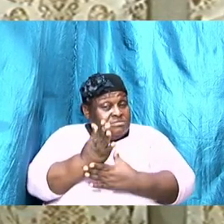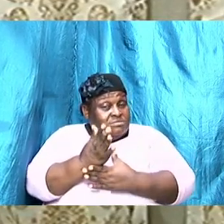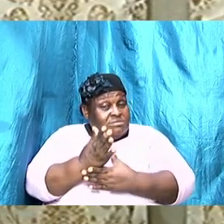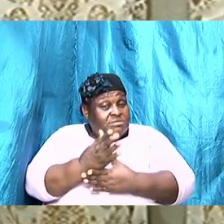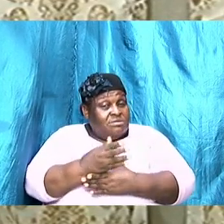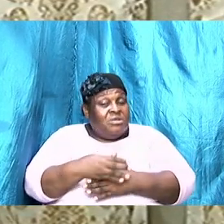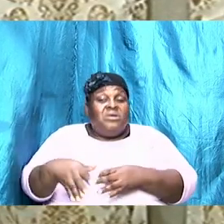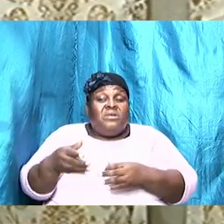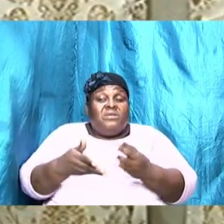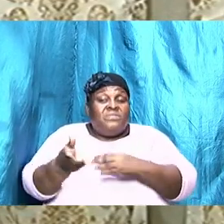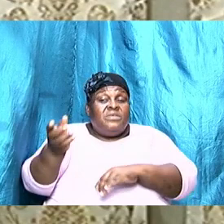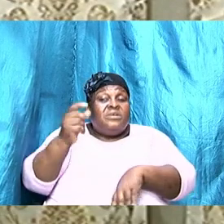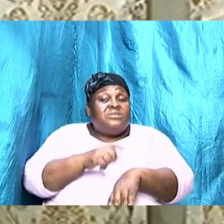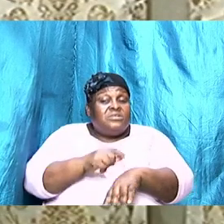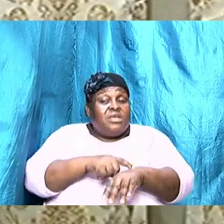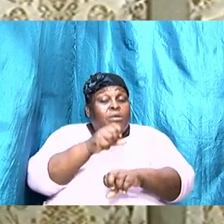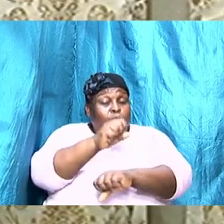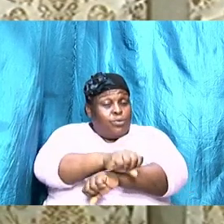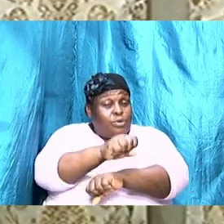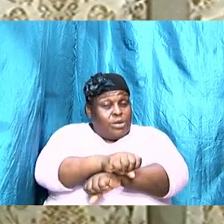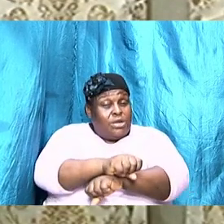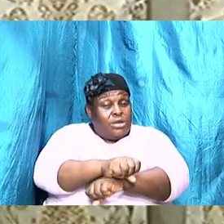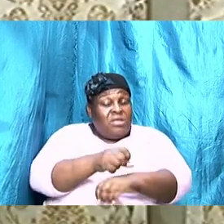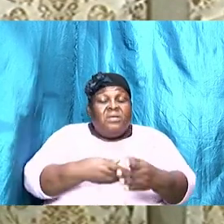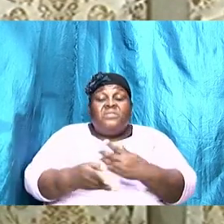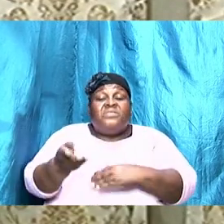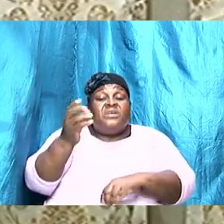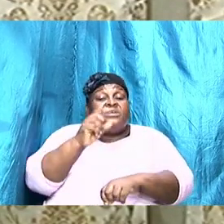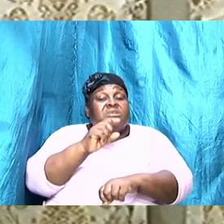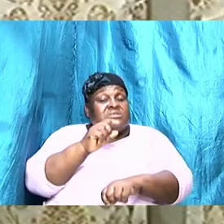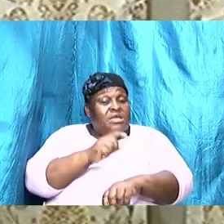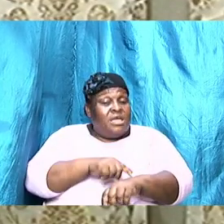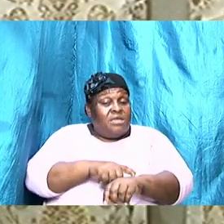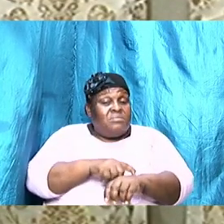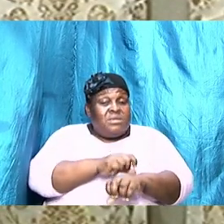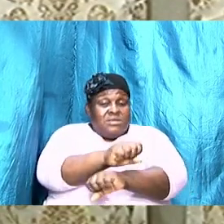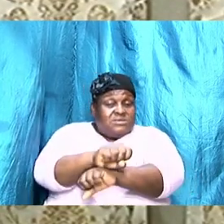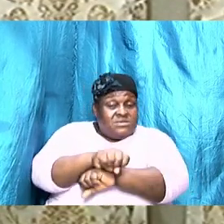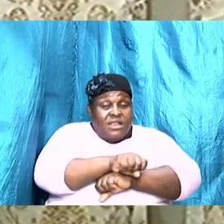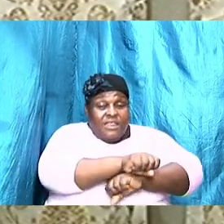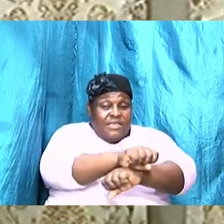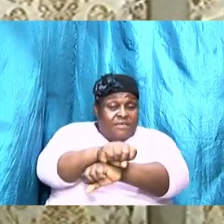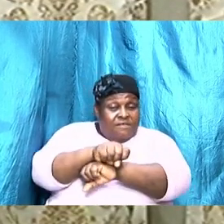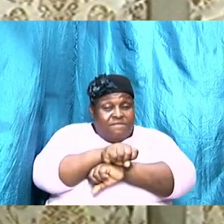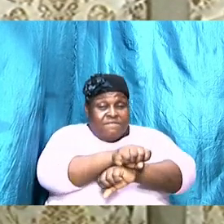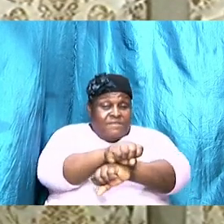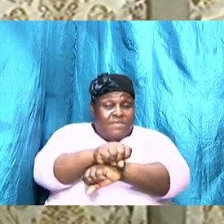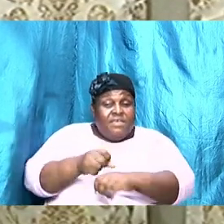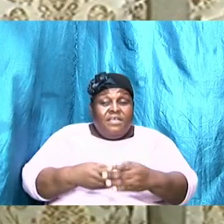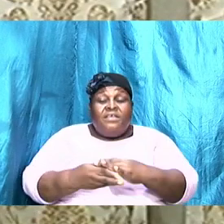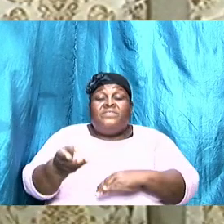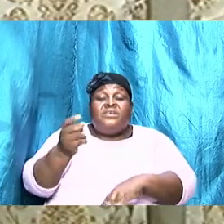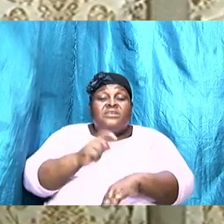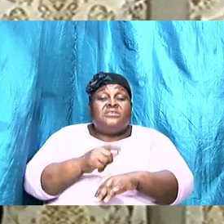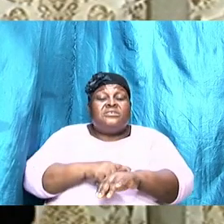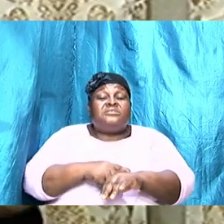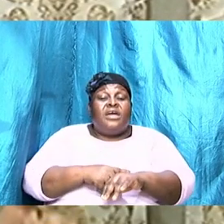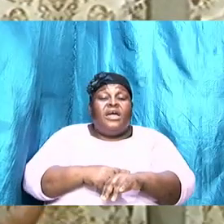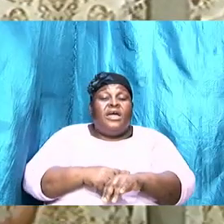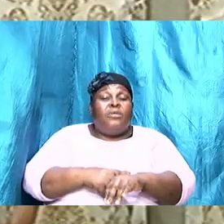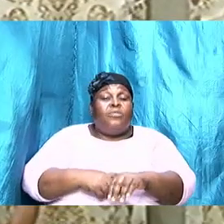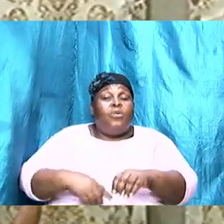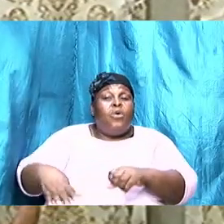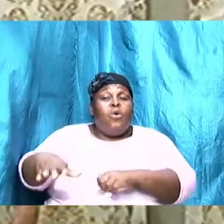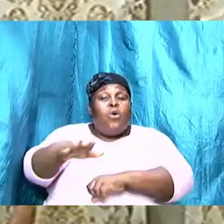there are times that we are working there are times that we are slaving there are times that we do all overtime and